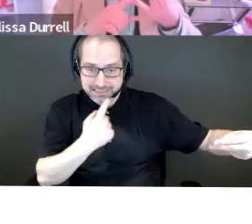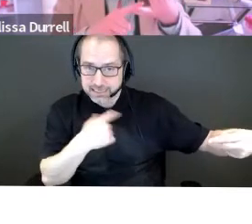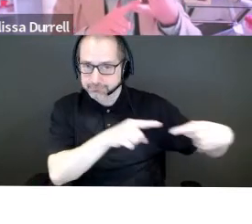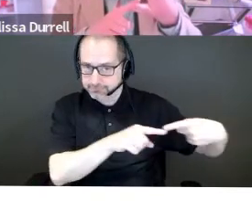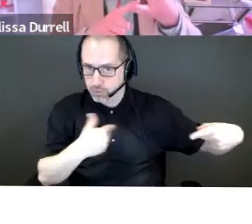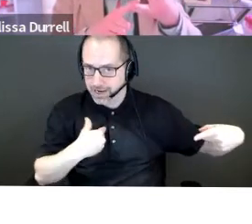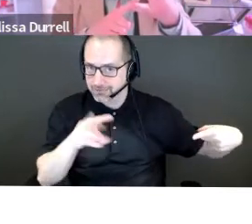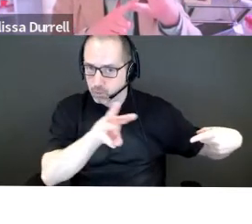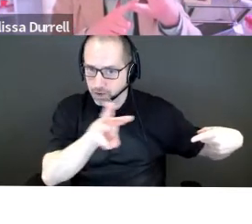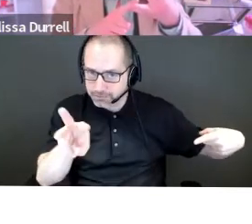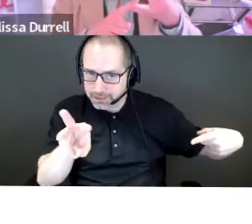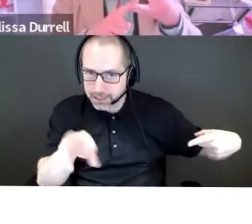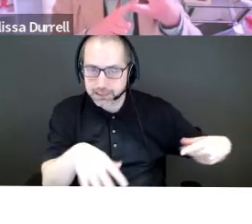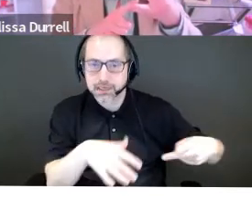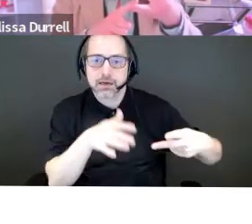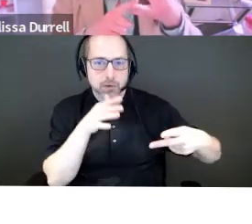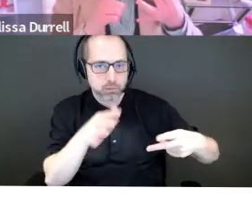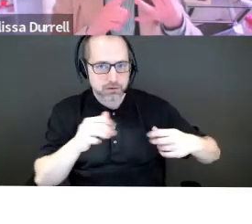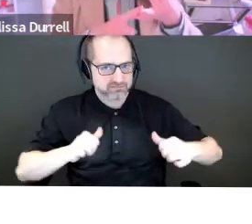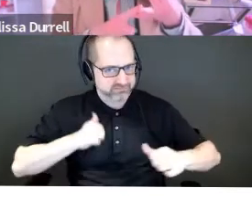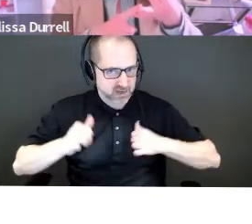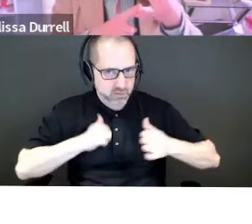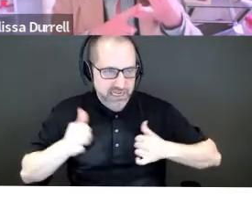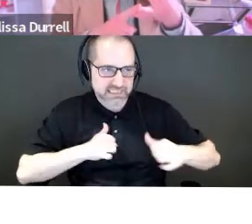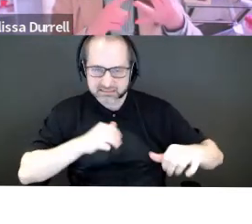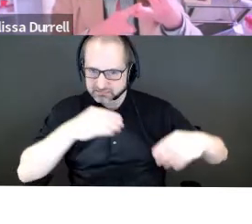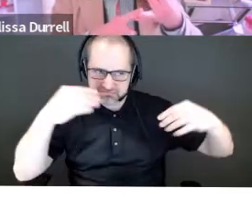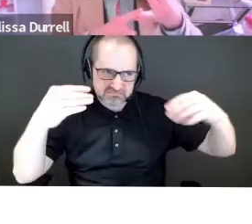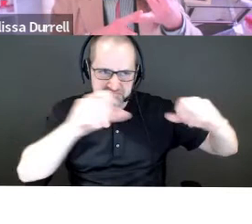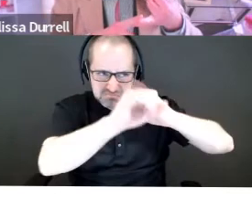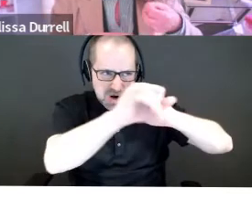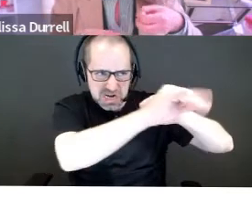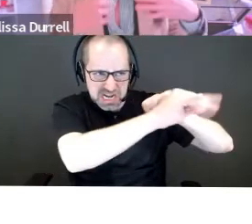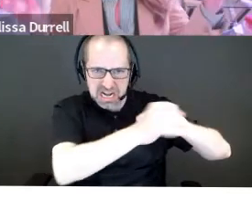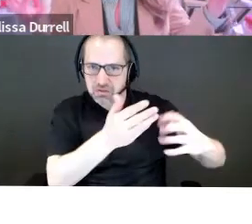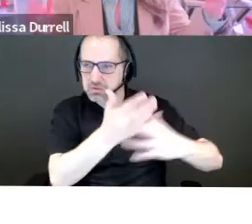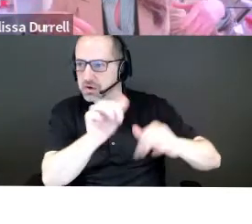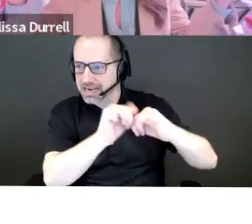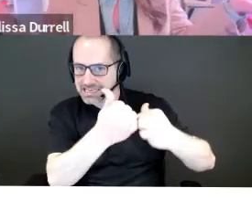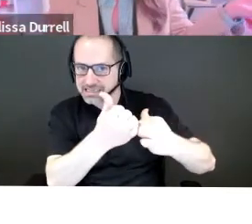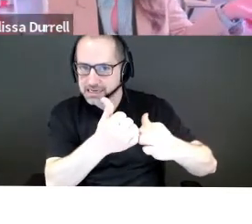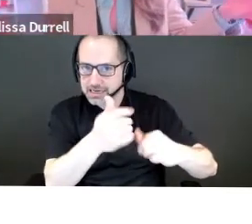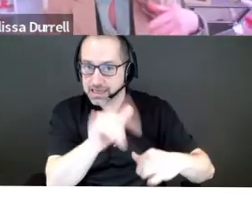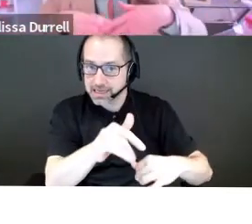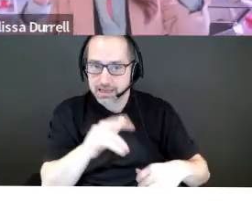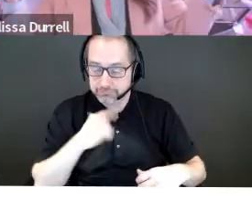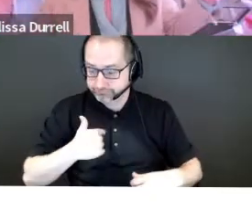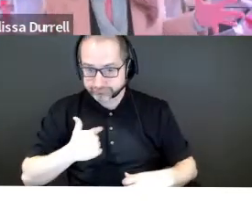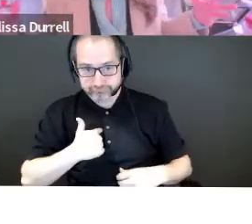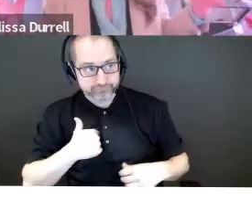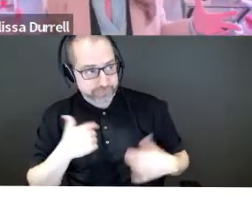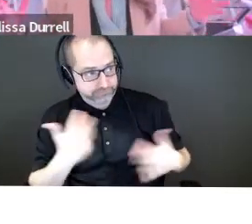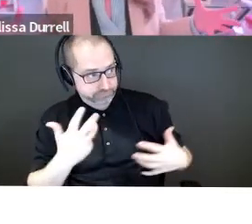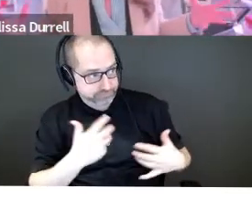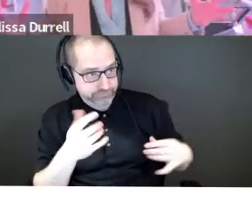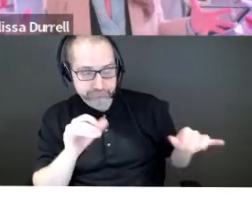to do aggressive inbound and outbound, uh, marketing through an agency. I'm just like, blah, that's everyone does that. So when you